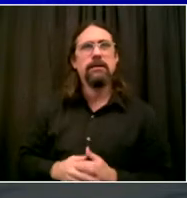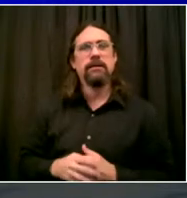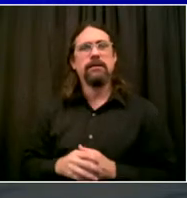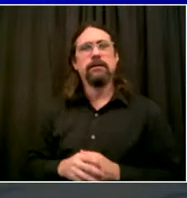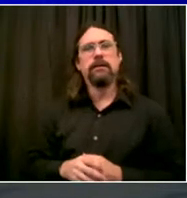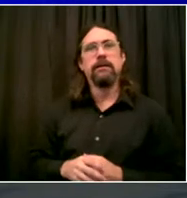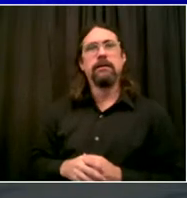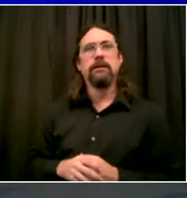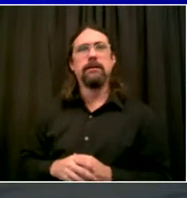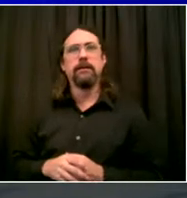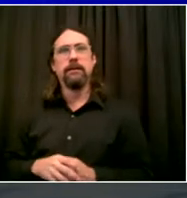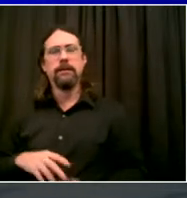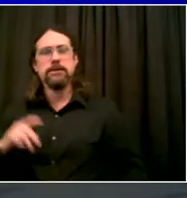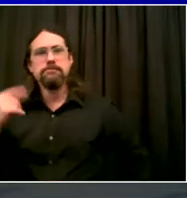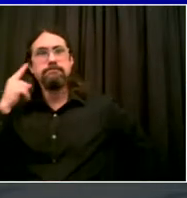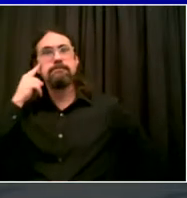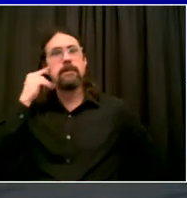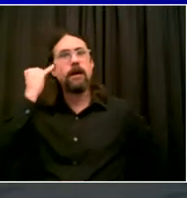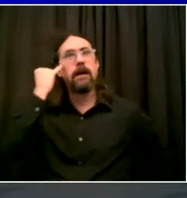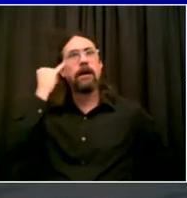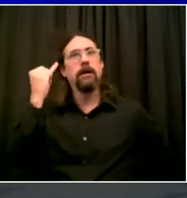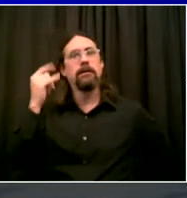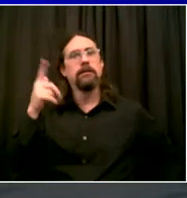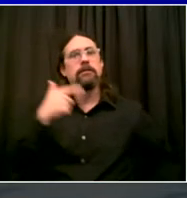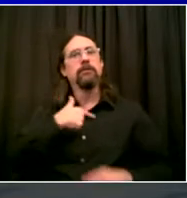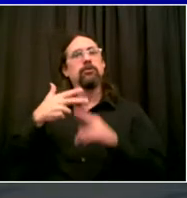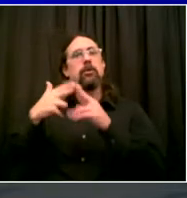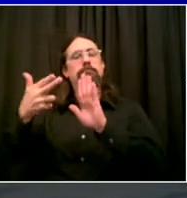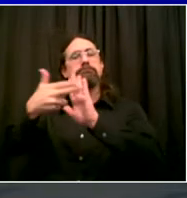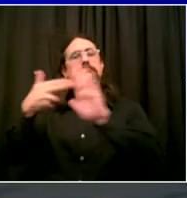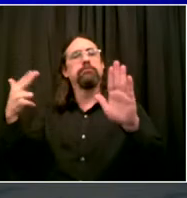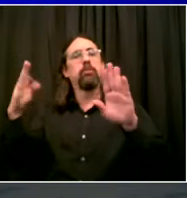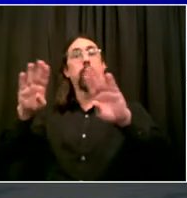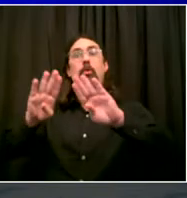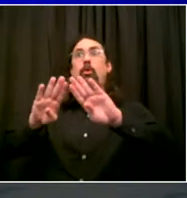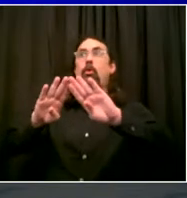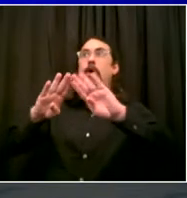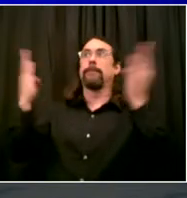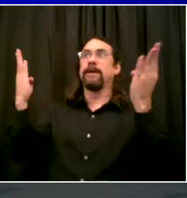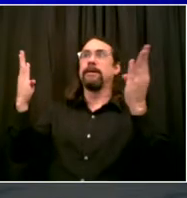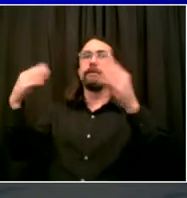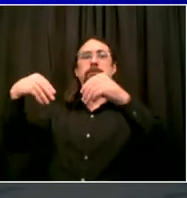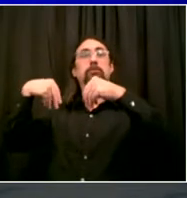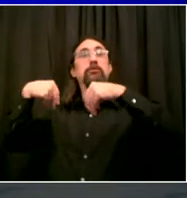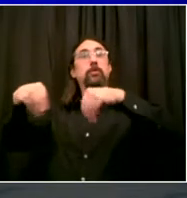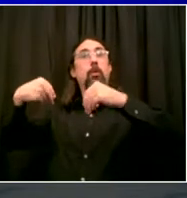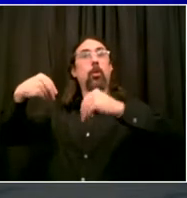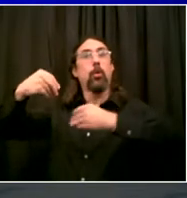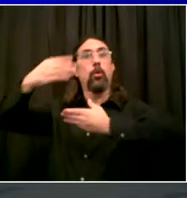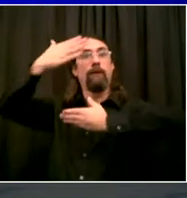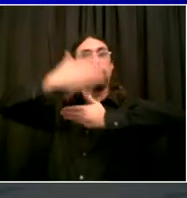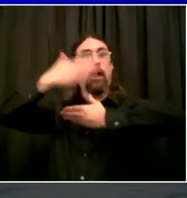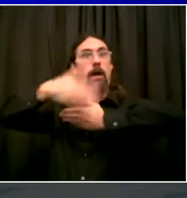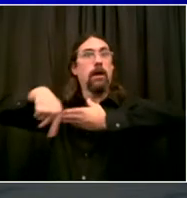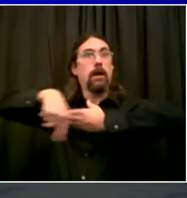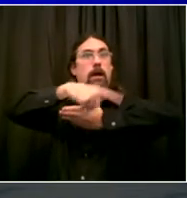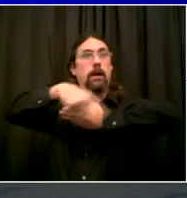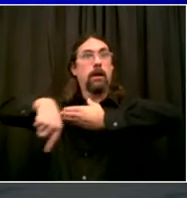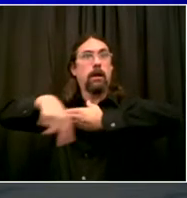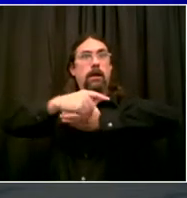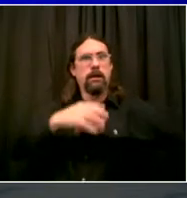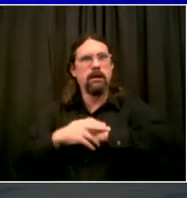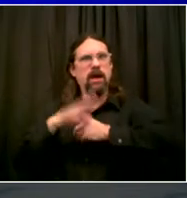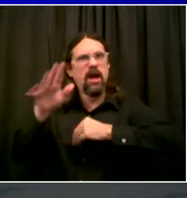open storefronts program, modeled on what worked with open restaurants and open streets. Here's an